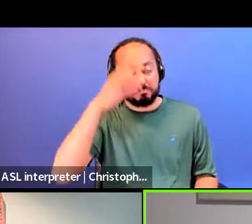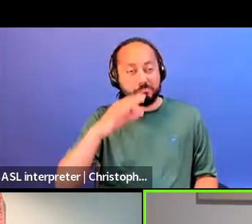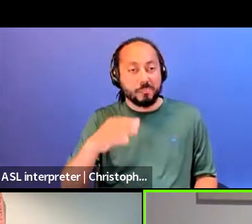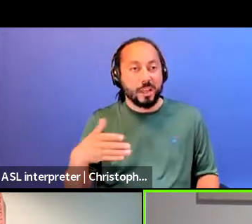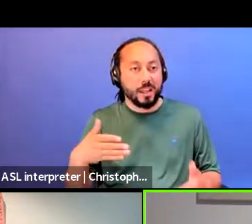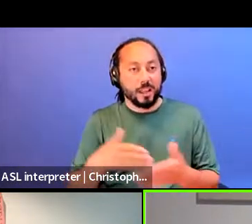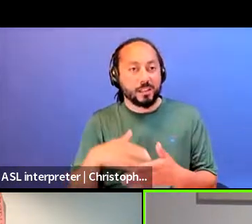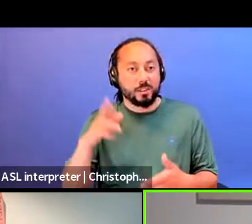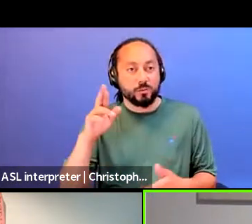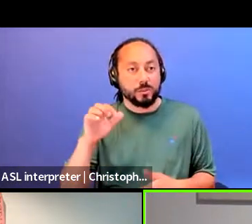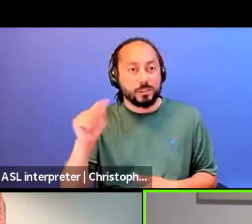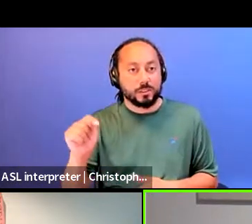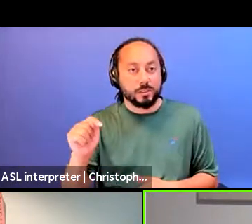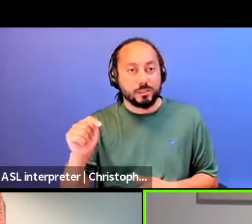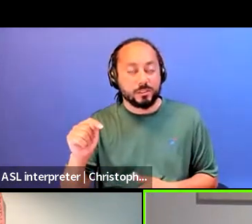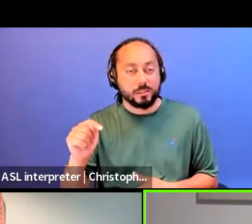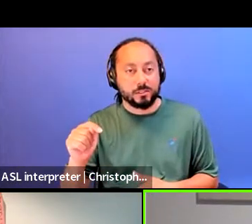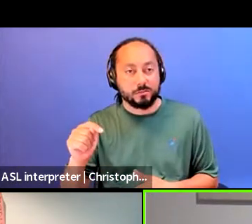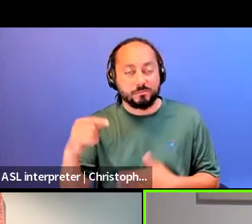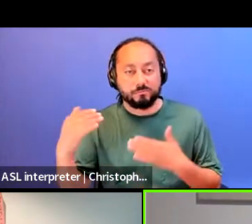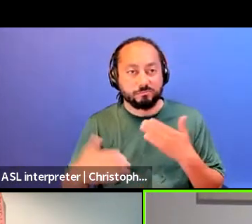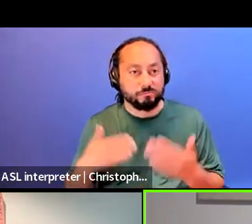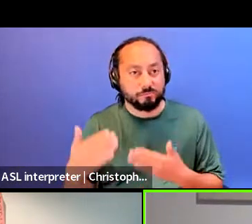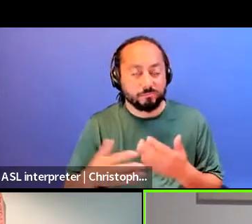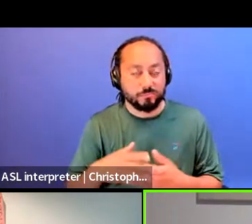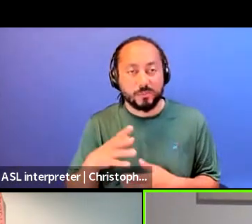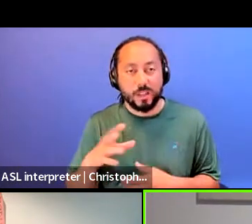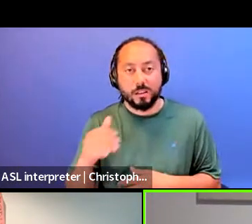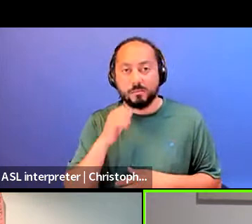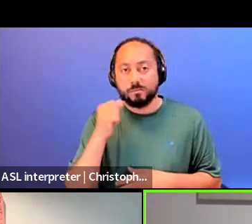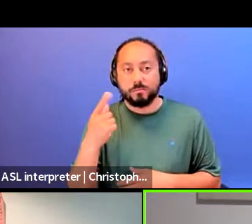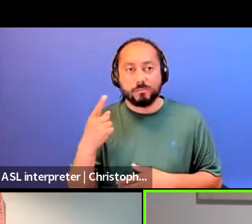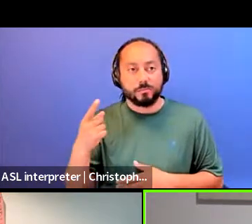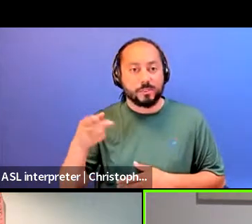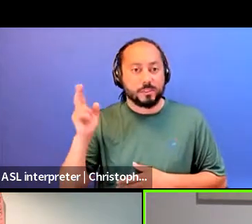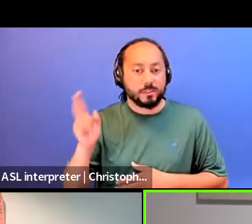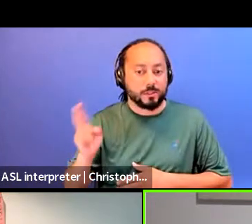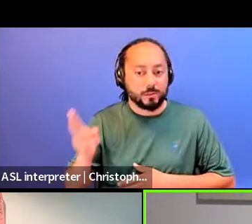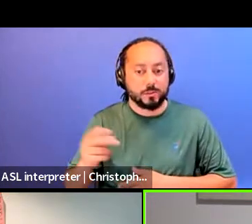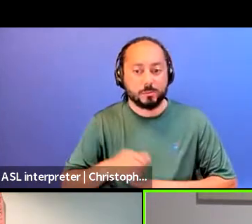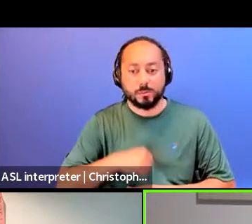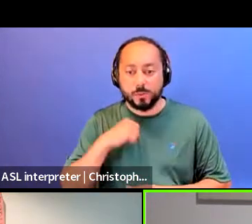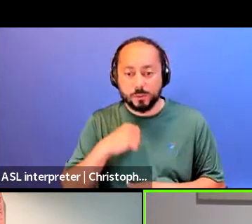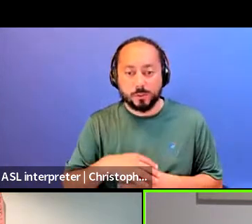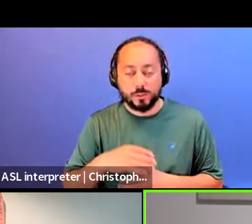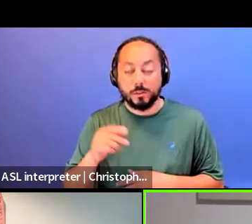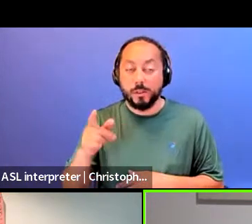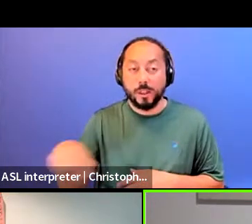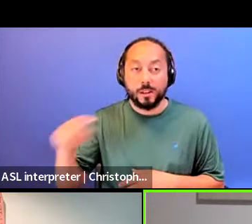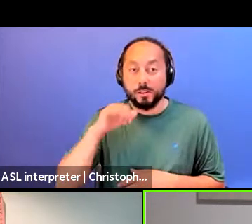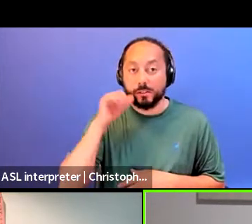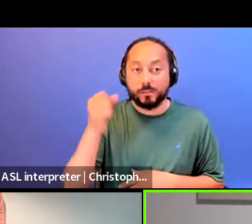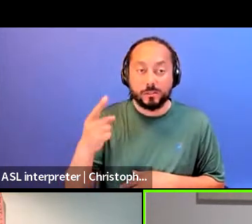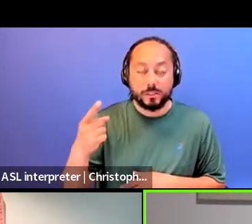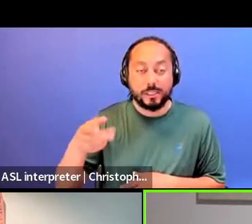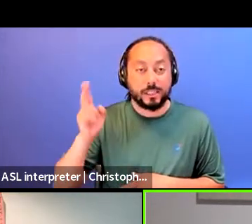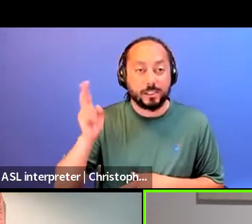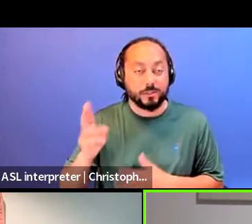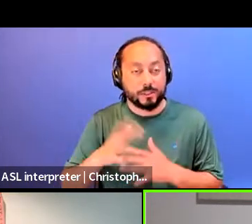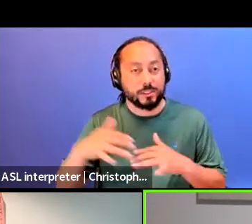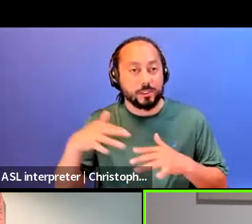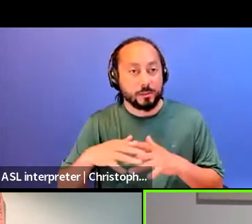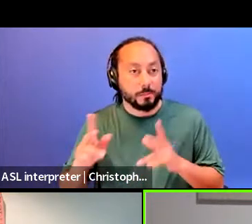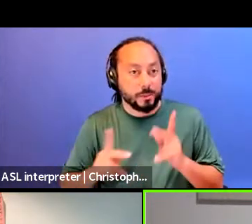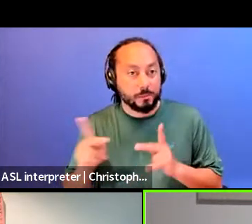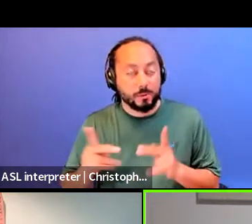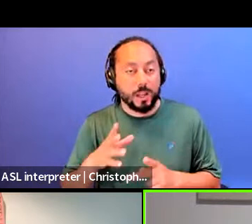They didn't understand the history of Pride. They didn't understand the history of indigenous people and